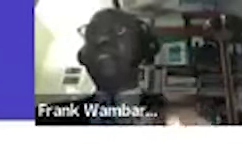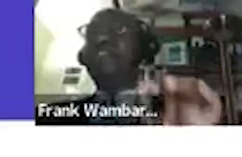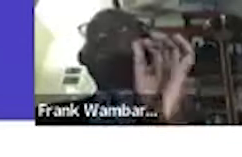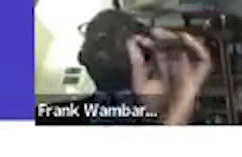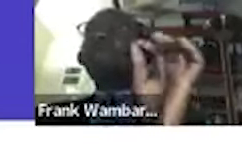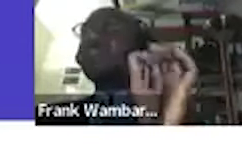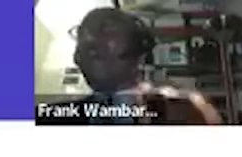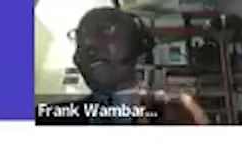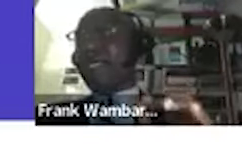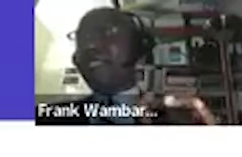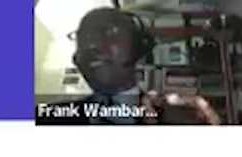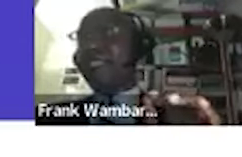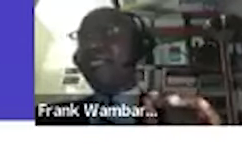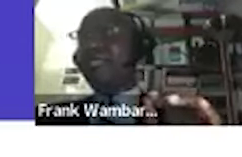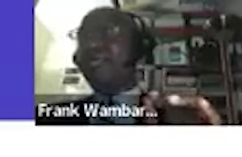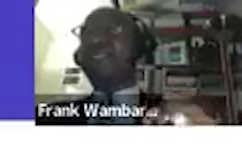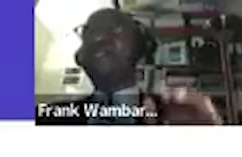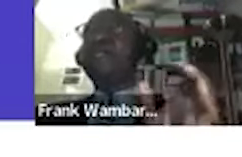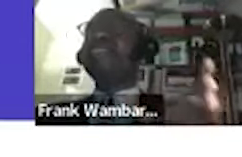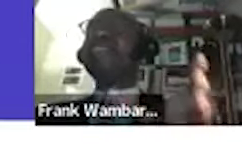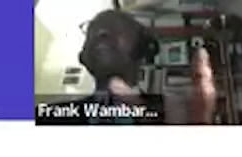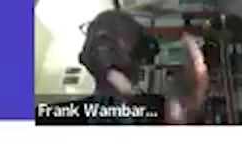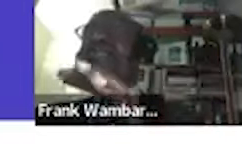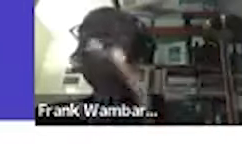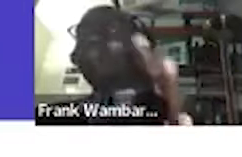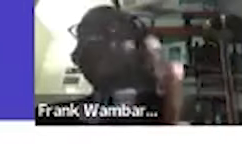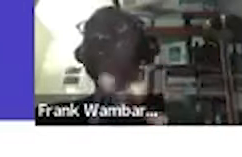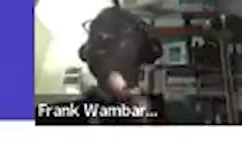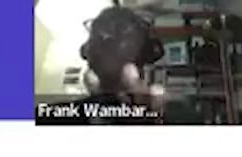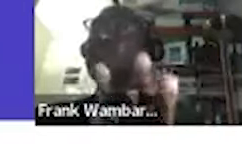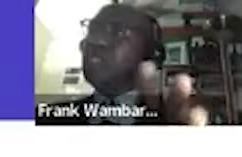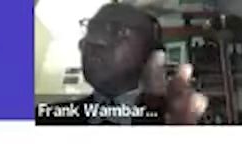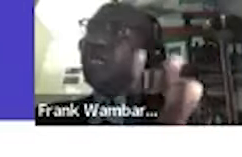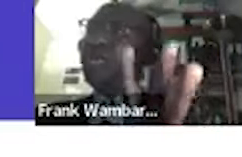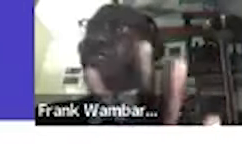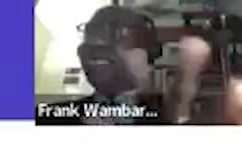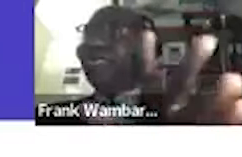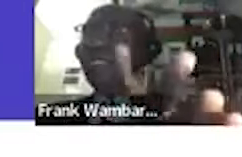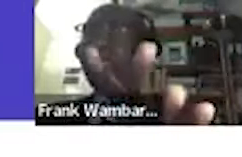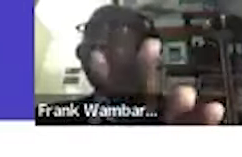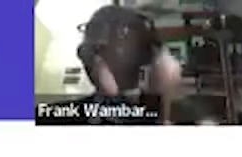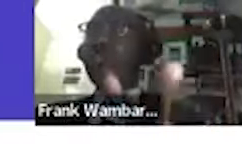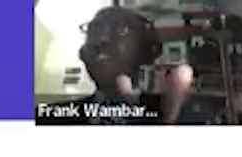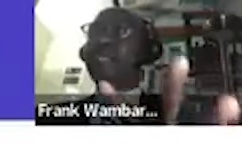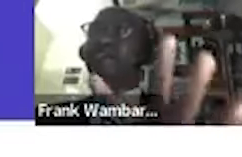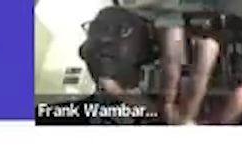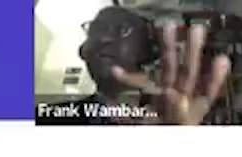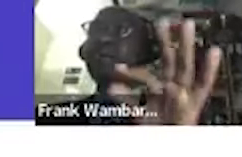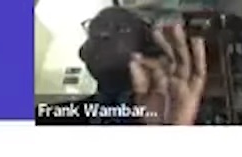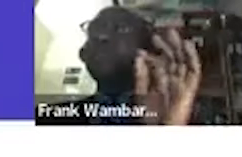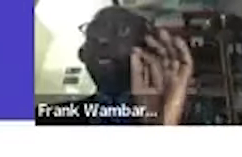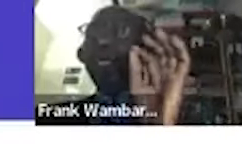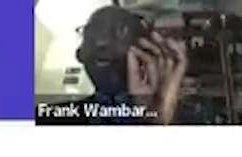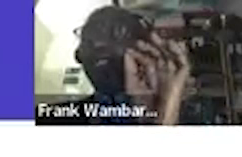that you cannot work but some countries they can allow you to do limited uh jobs that are